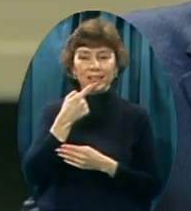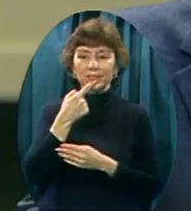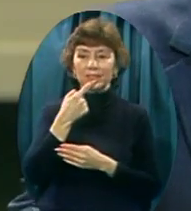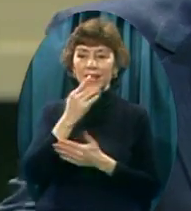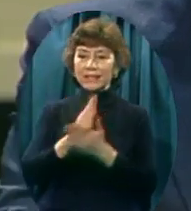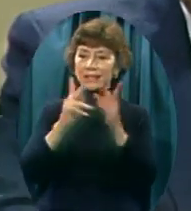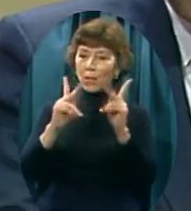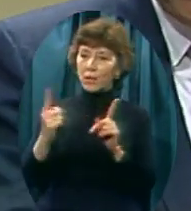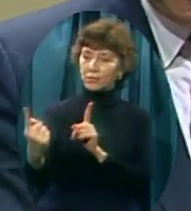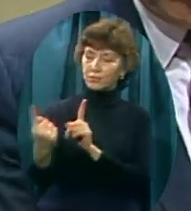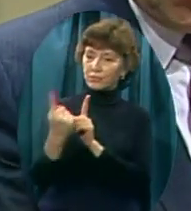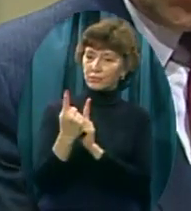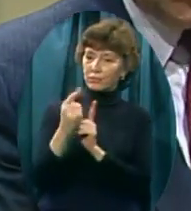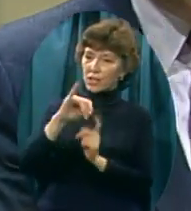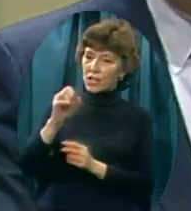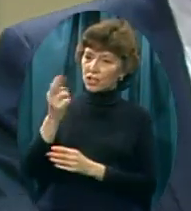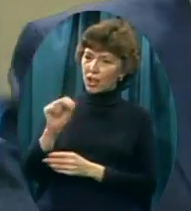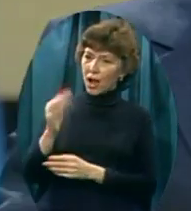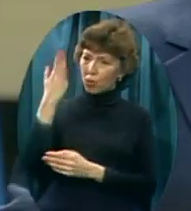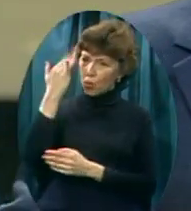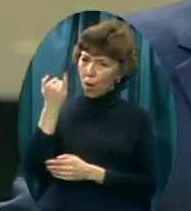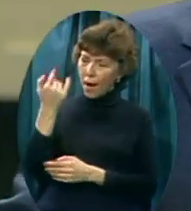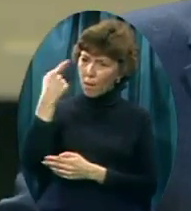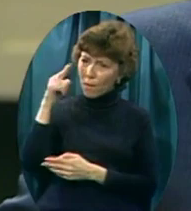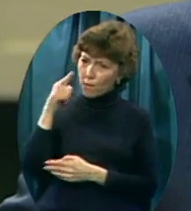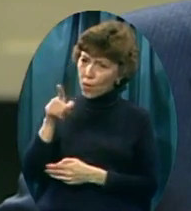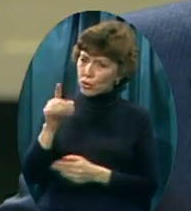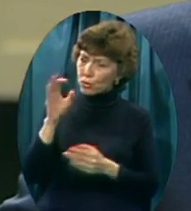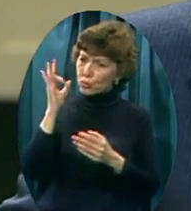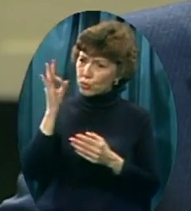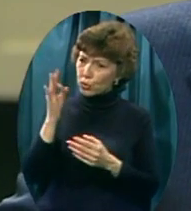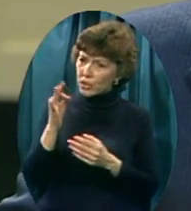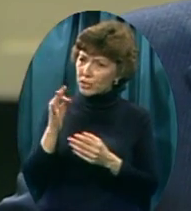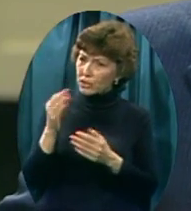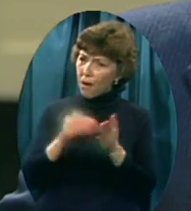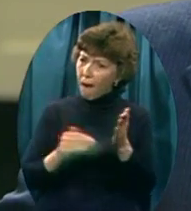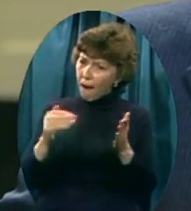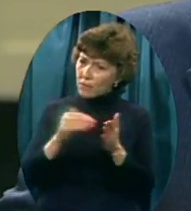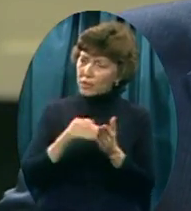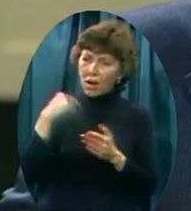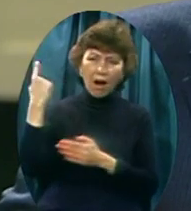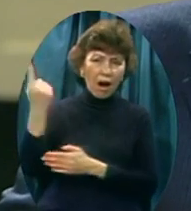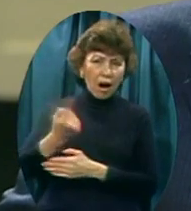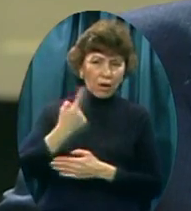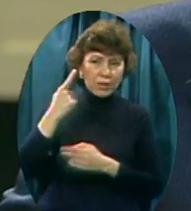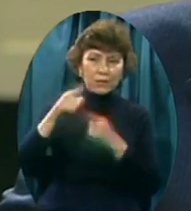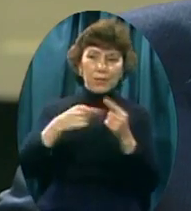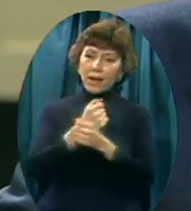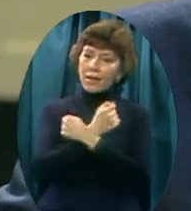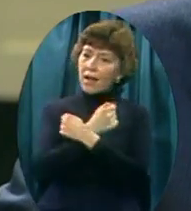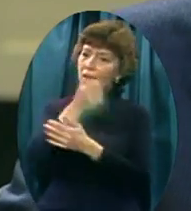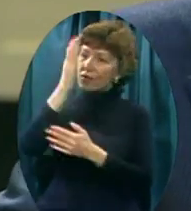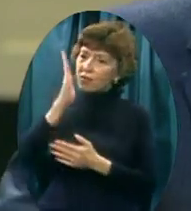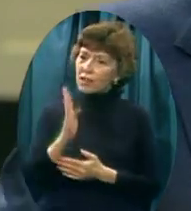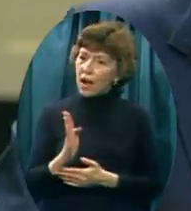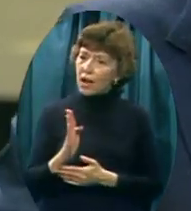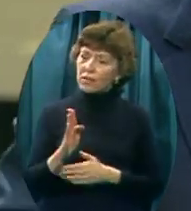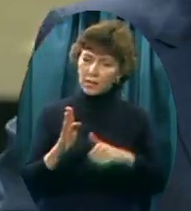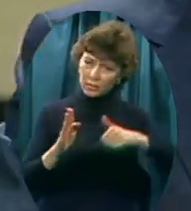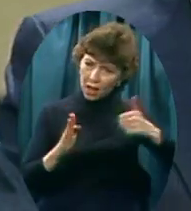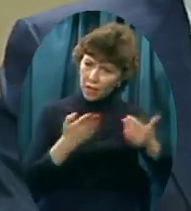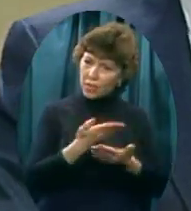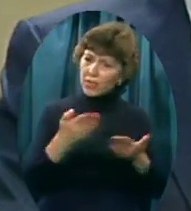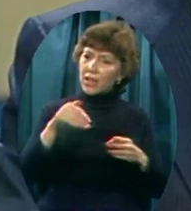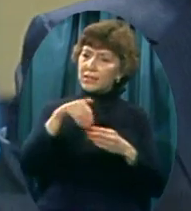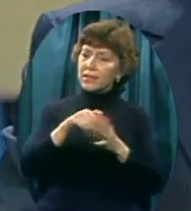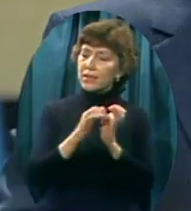John why do you preach So much and so often On the love of God Why do you always preach On the love of God Don't you know There's some other issues In